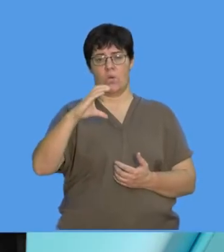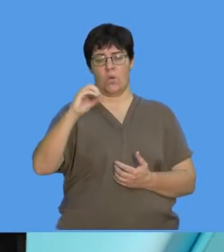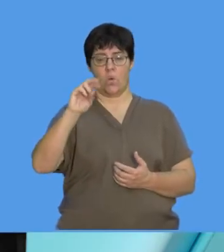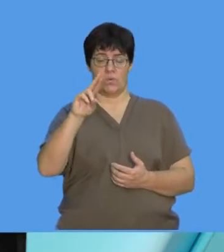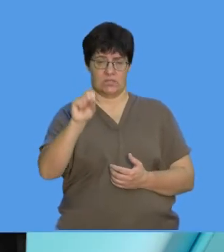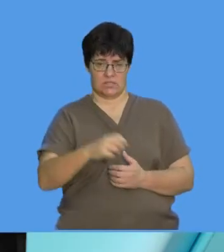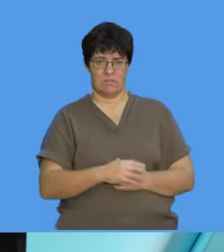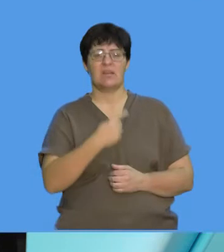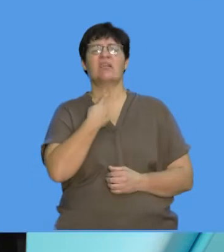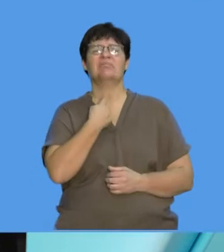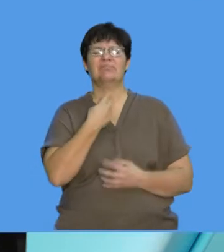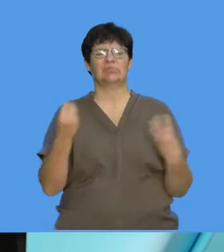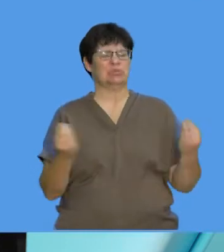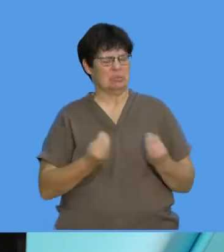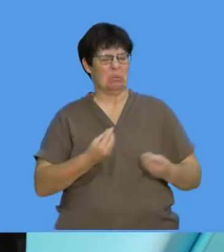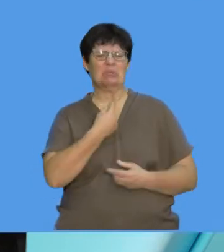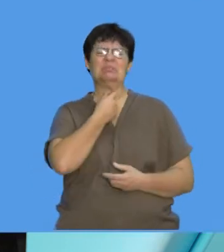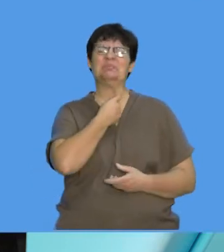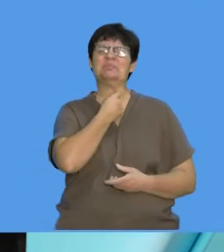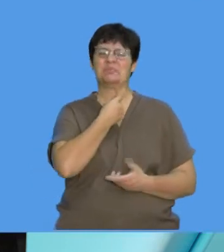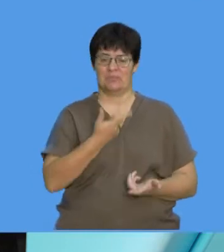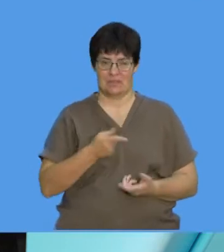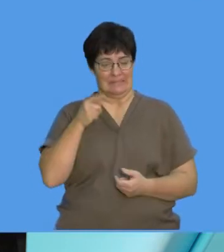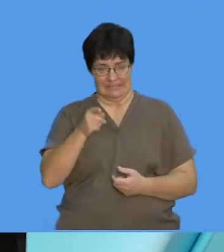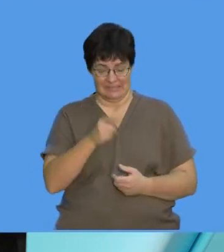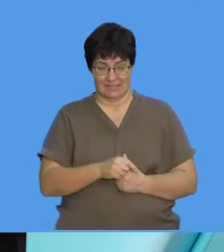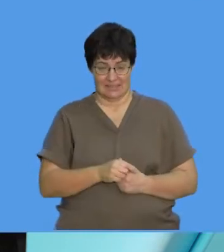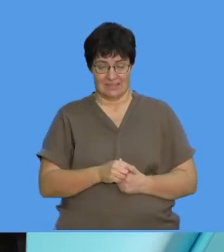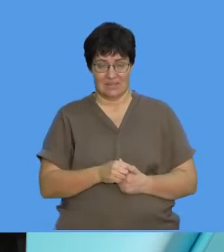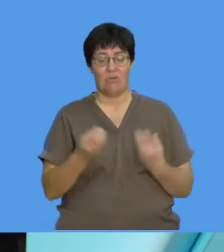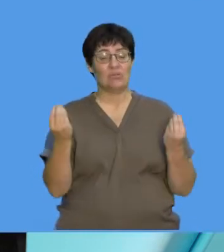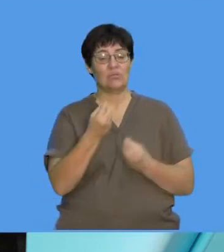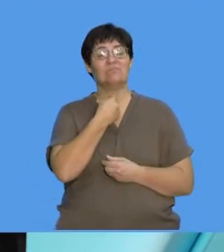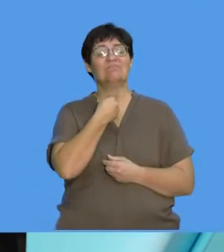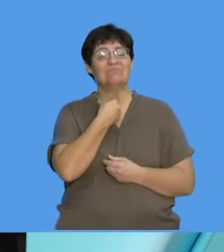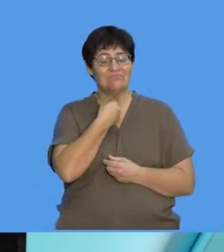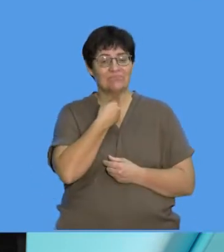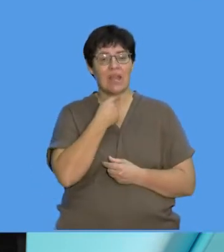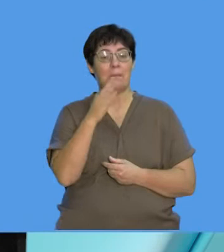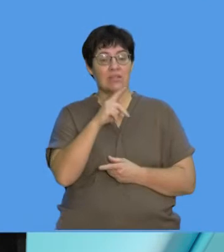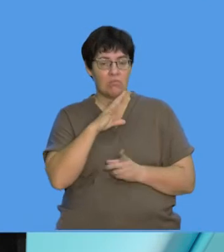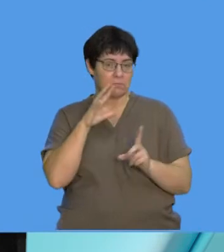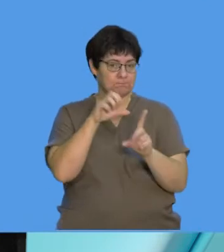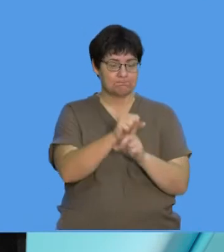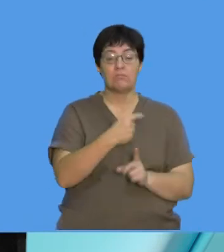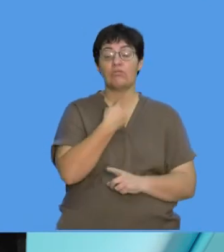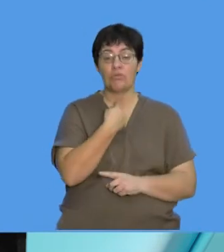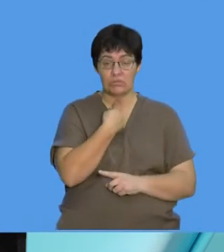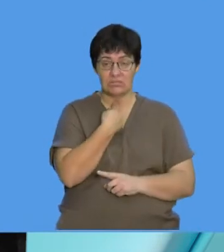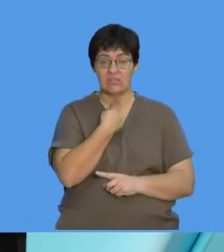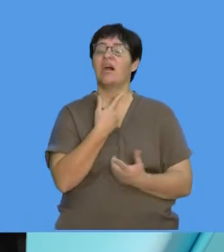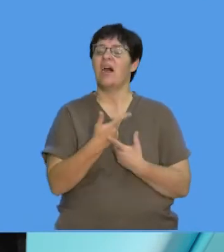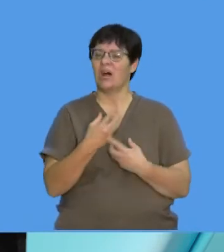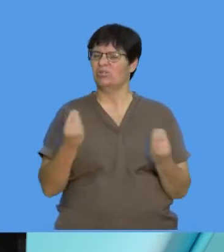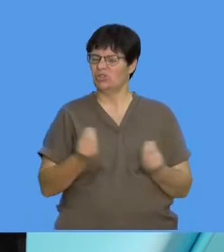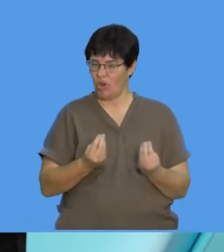It's very simply a sore throat, okay? You can get a sore throat, and that bacteria that attacks your throat